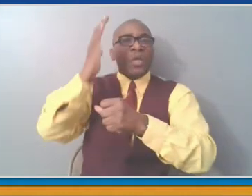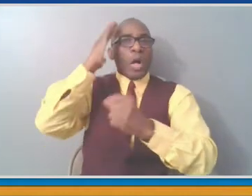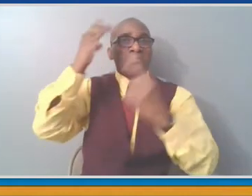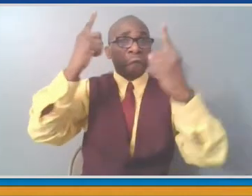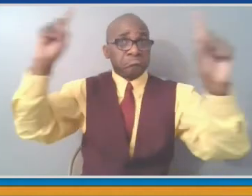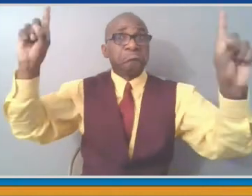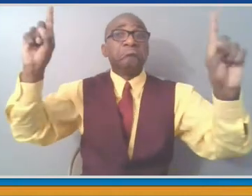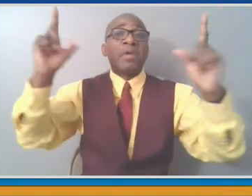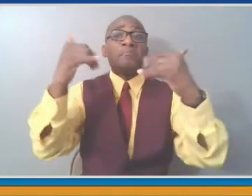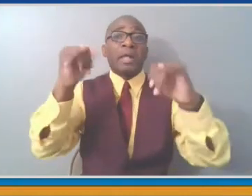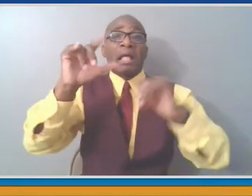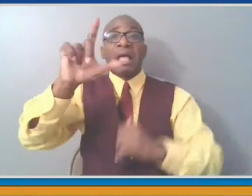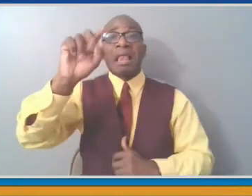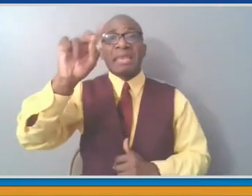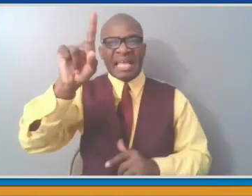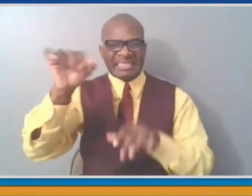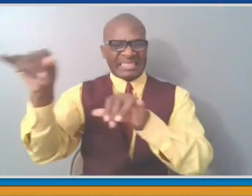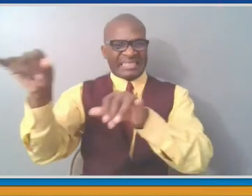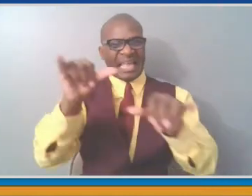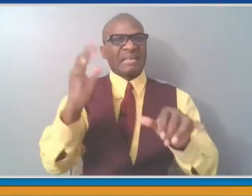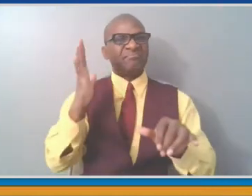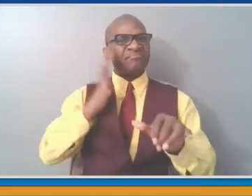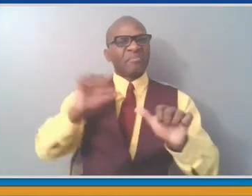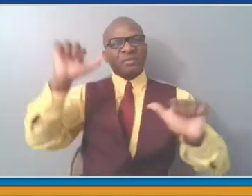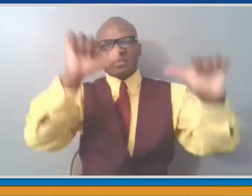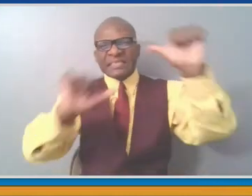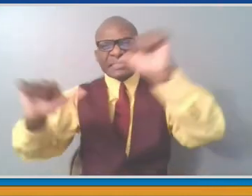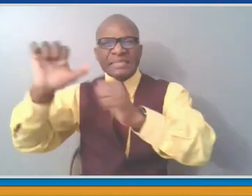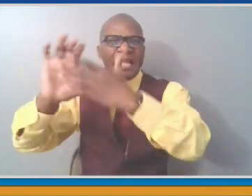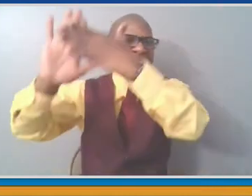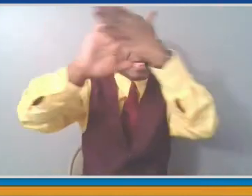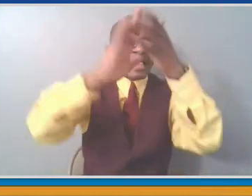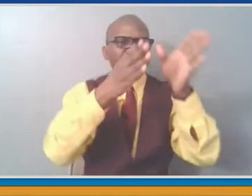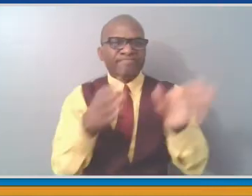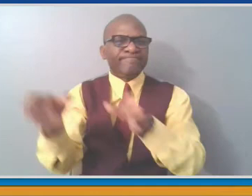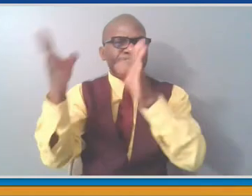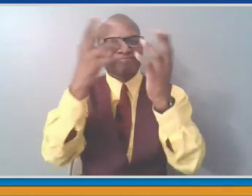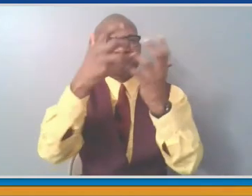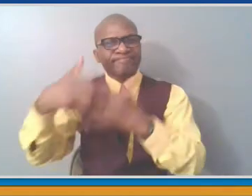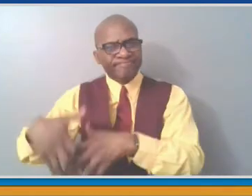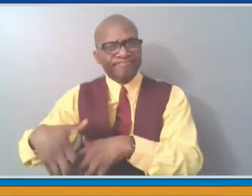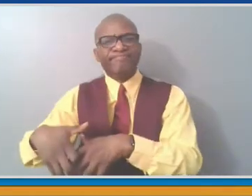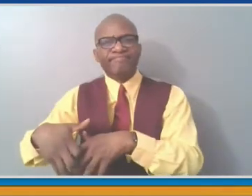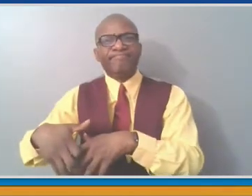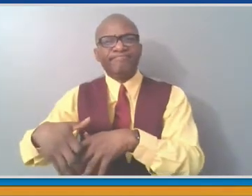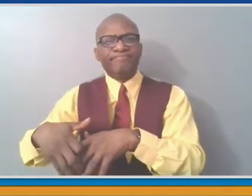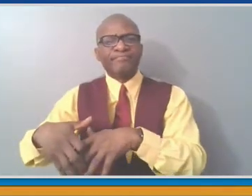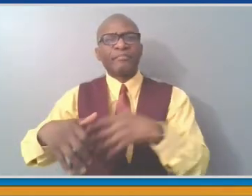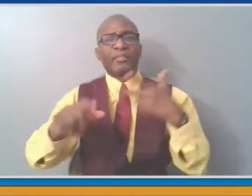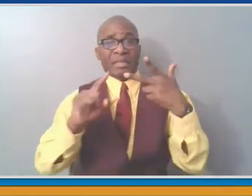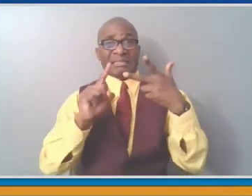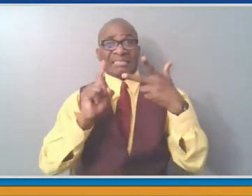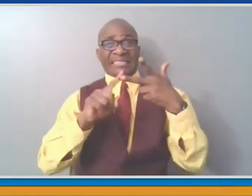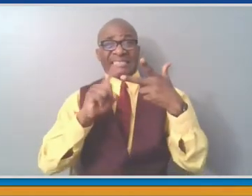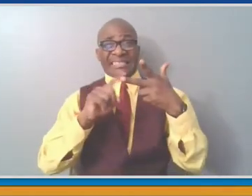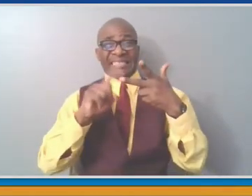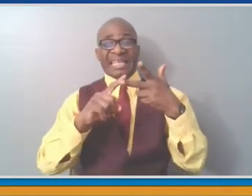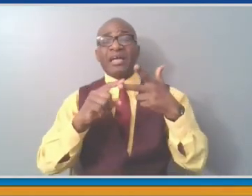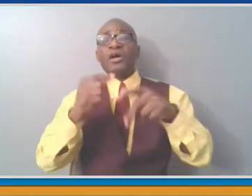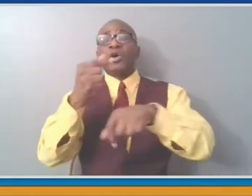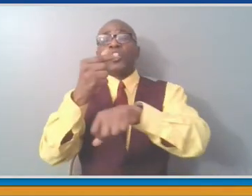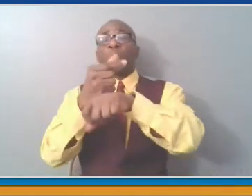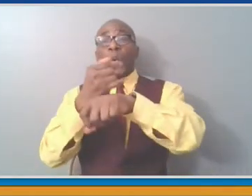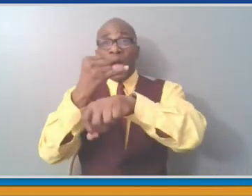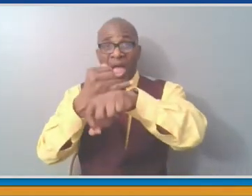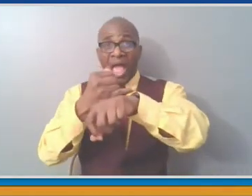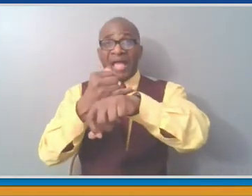direction. And probably either later this week or next week, we'll announce the official opening date for Bicycle Sundays, which usually come up the first weekend in